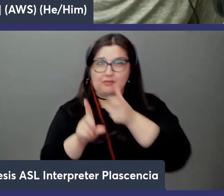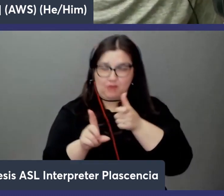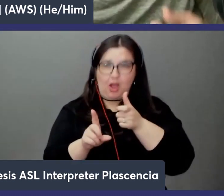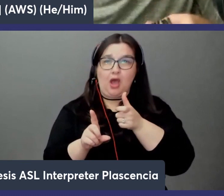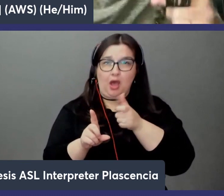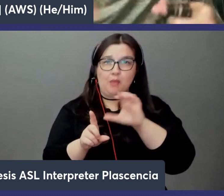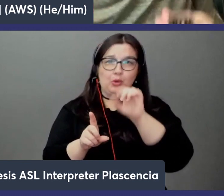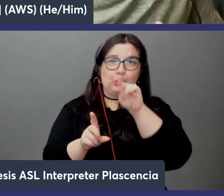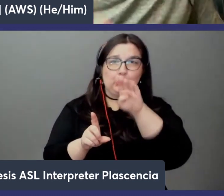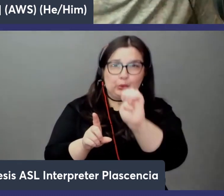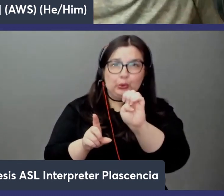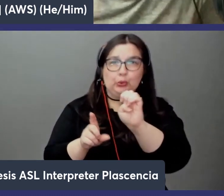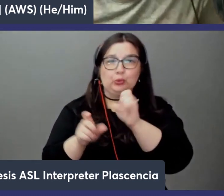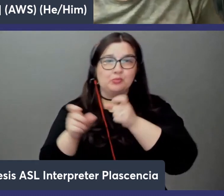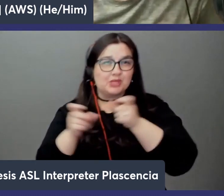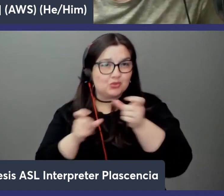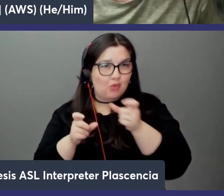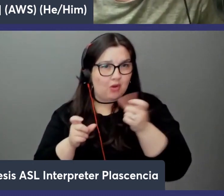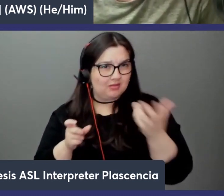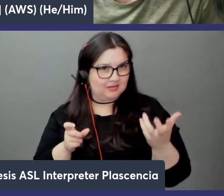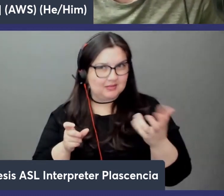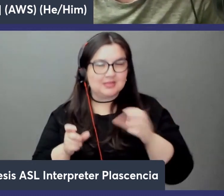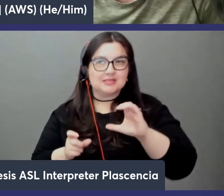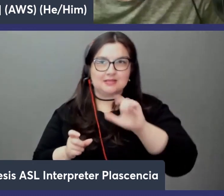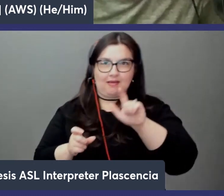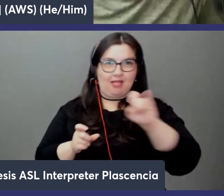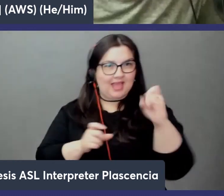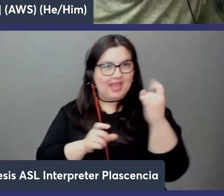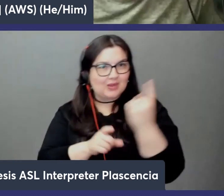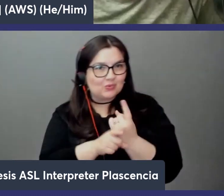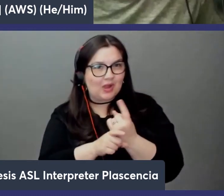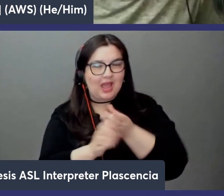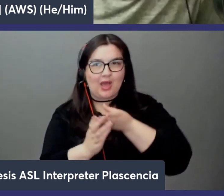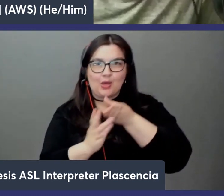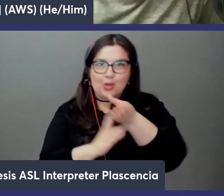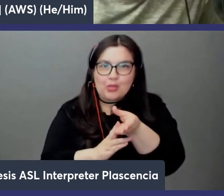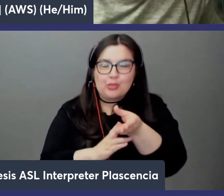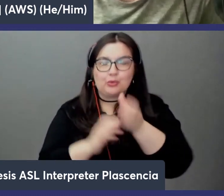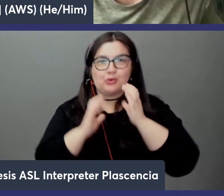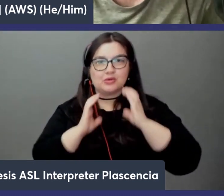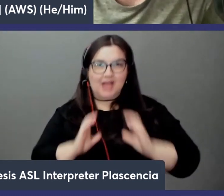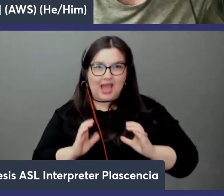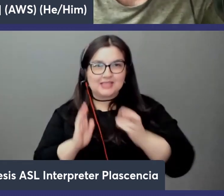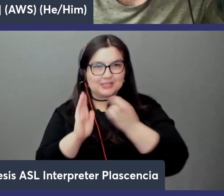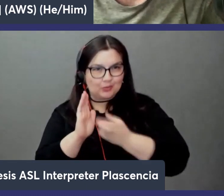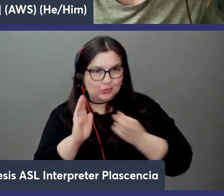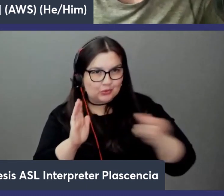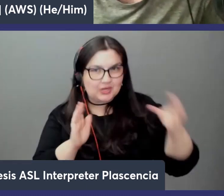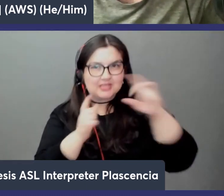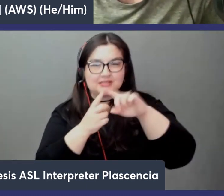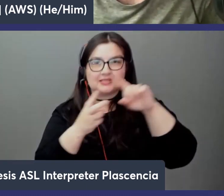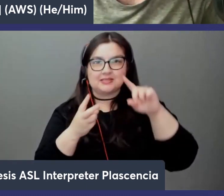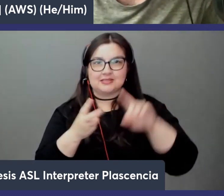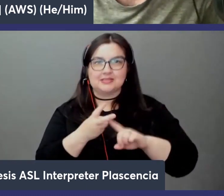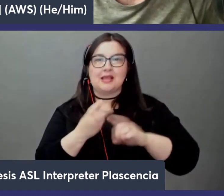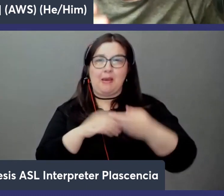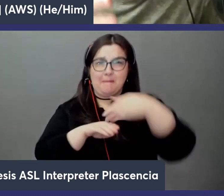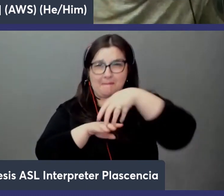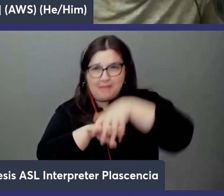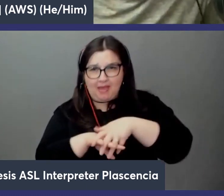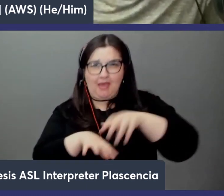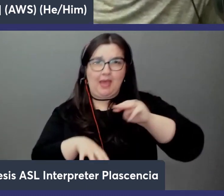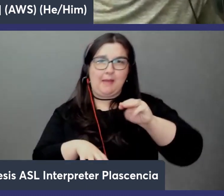controller right or a cube control uh cli right through custom resources uh with a manifest just like you would